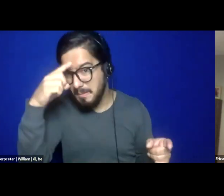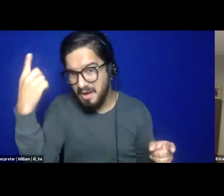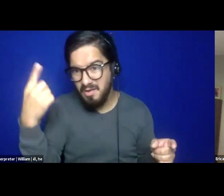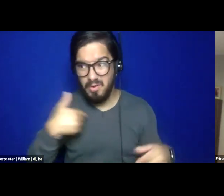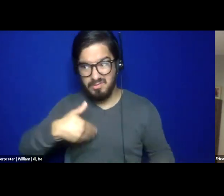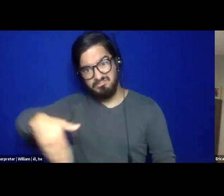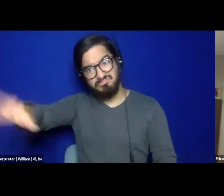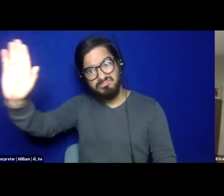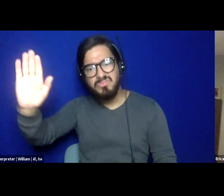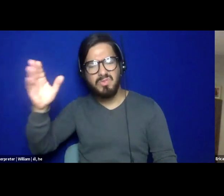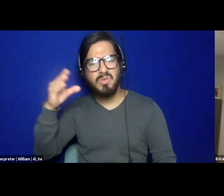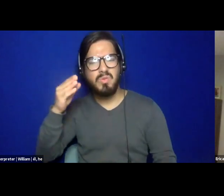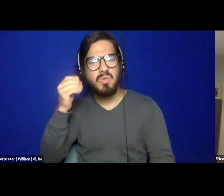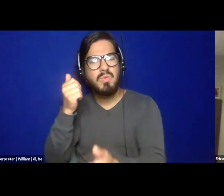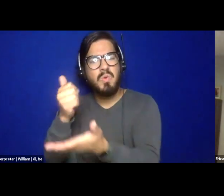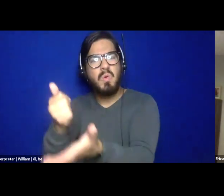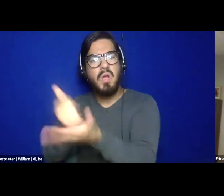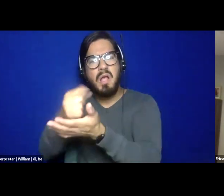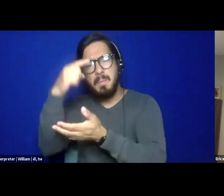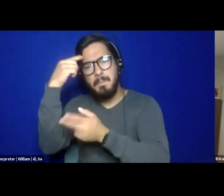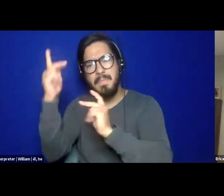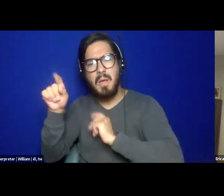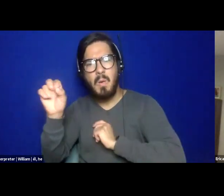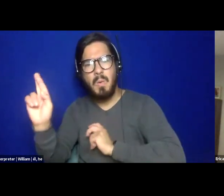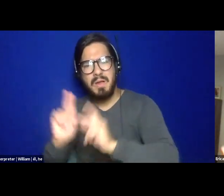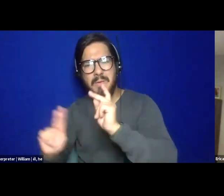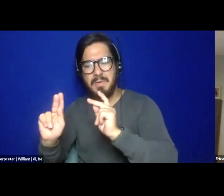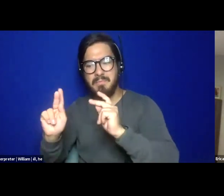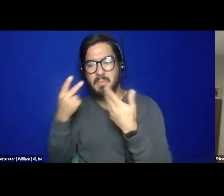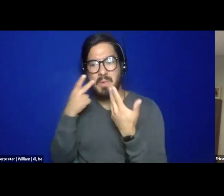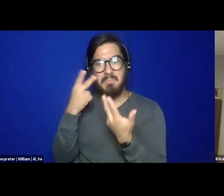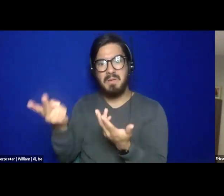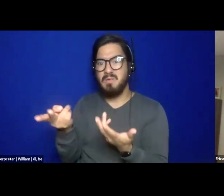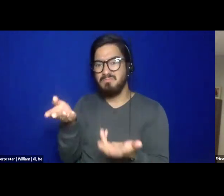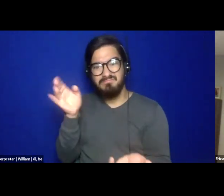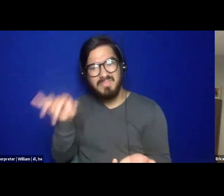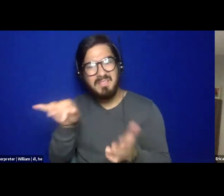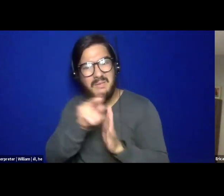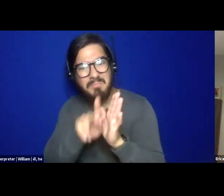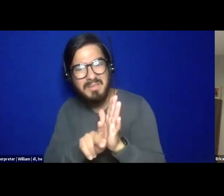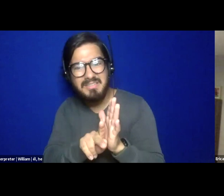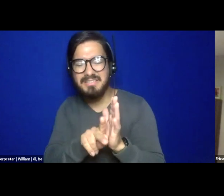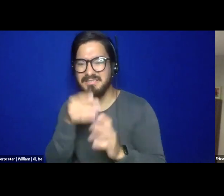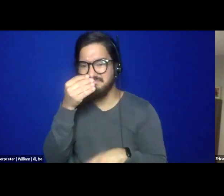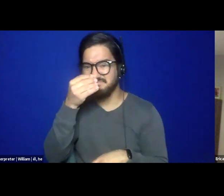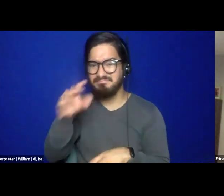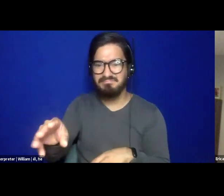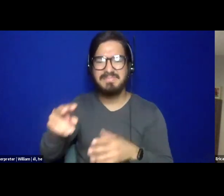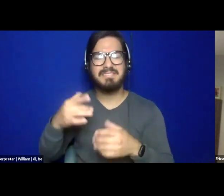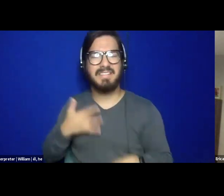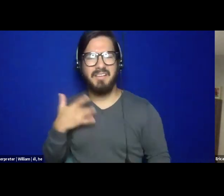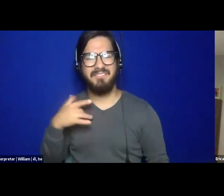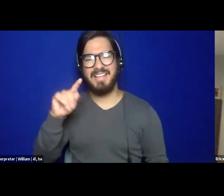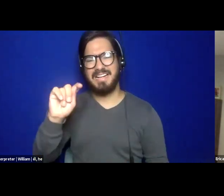people and the queer people? And then we don't have to look at, um, our practices. We don't have to look at our policies and that tokenization can